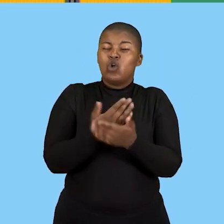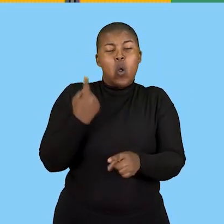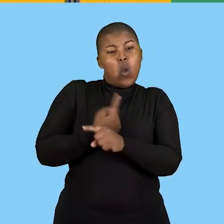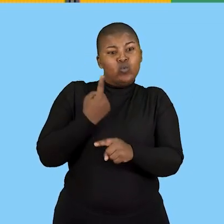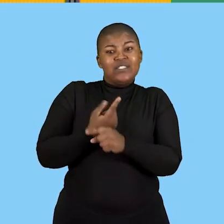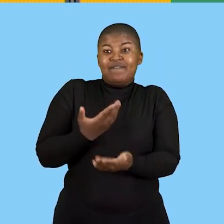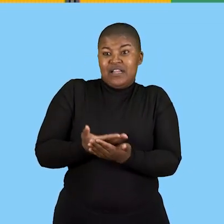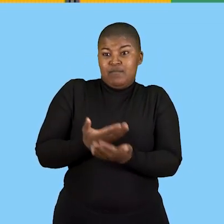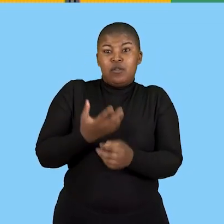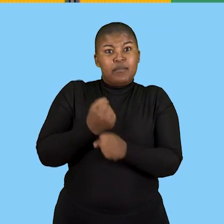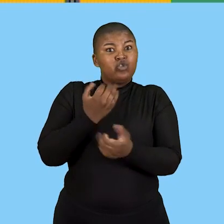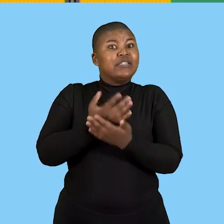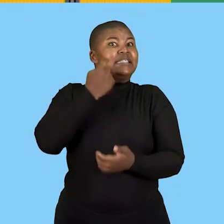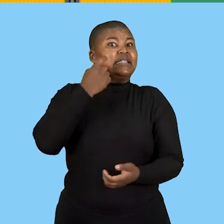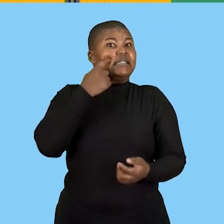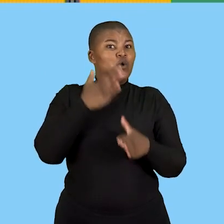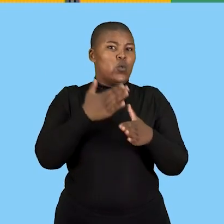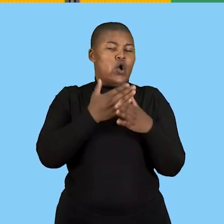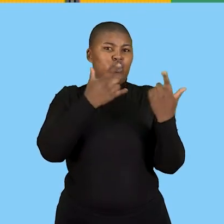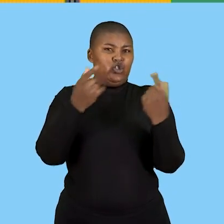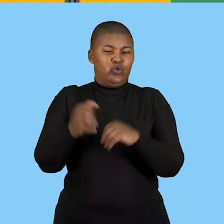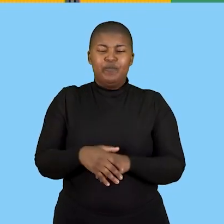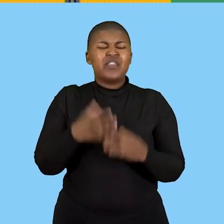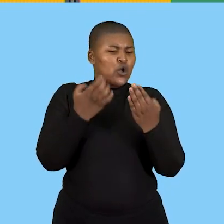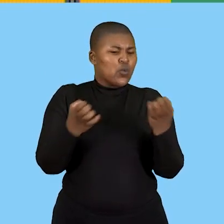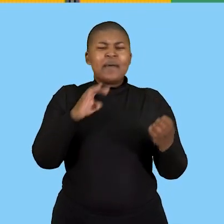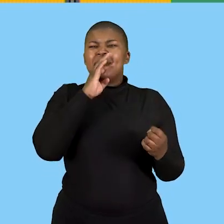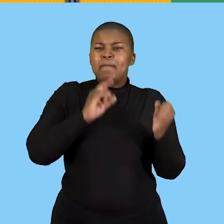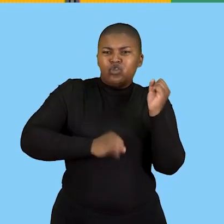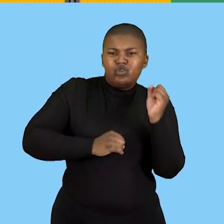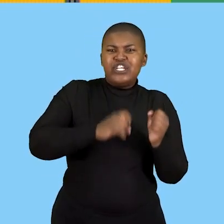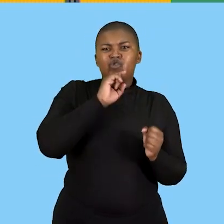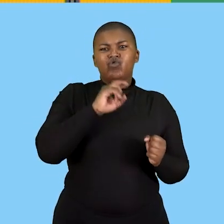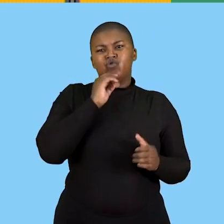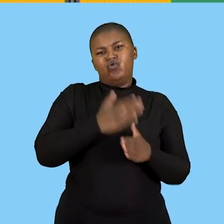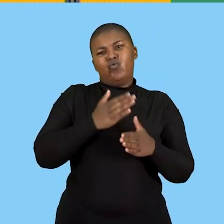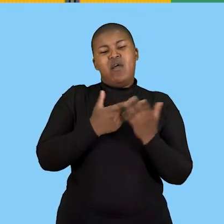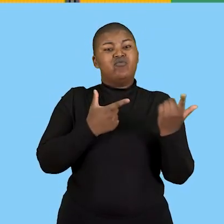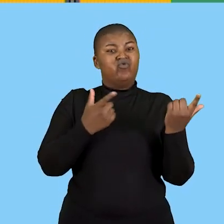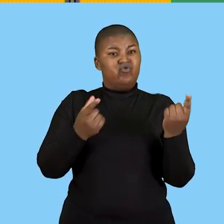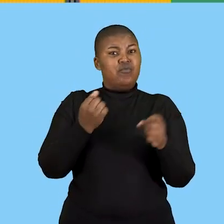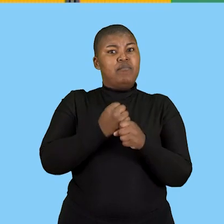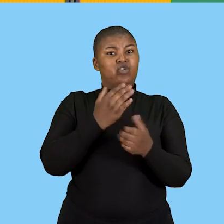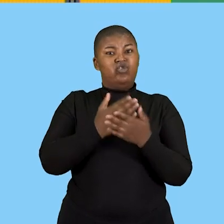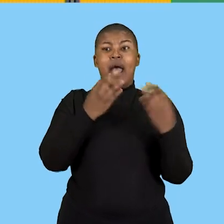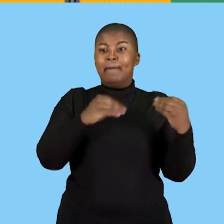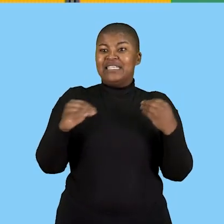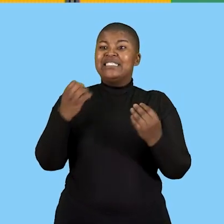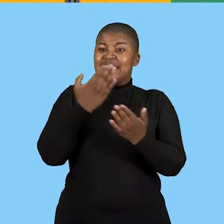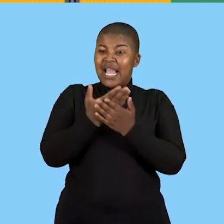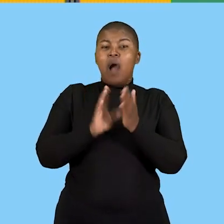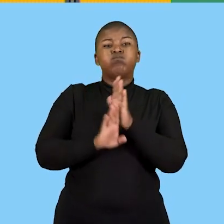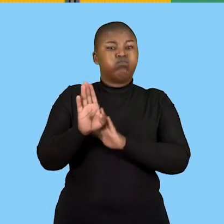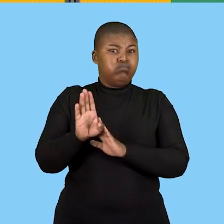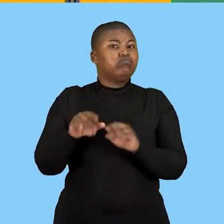to perform the work so equipment means the machines used has to be maintained so that the business can be